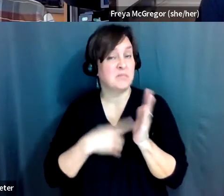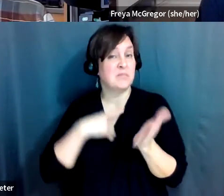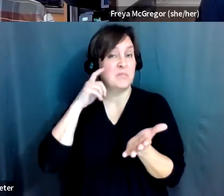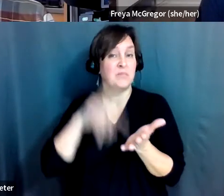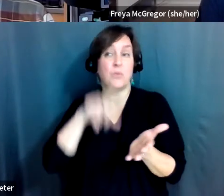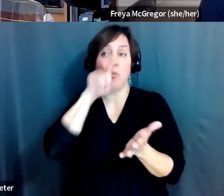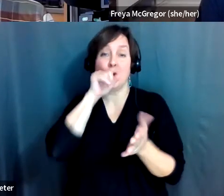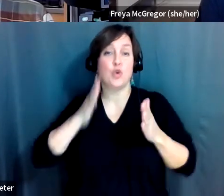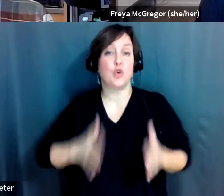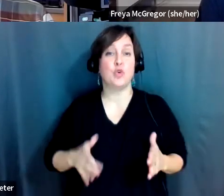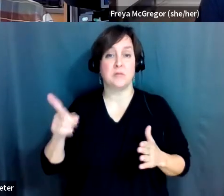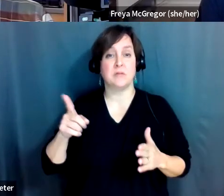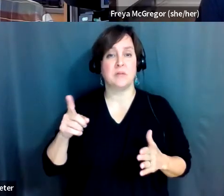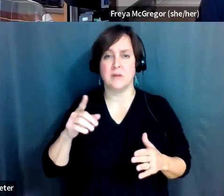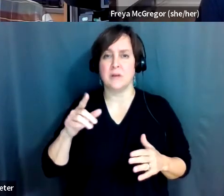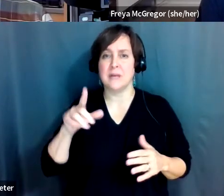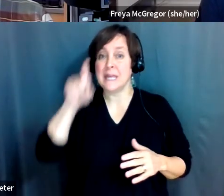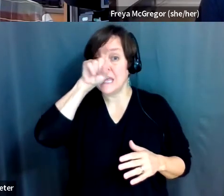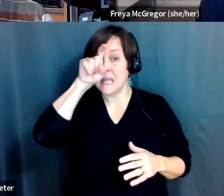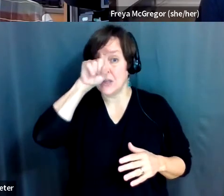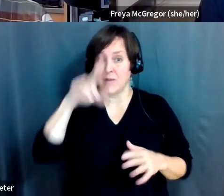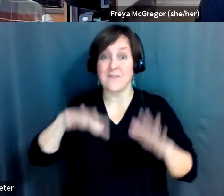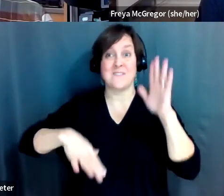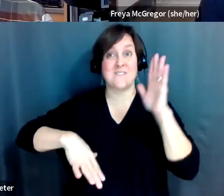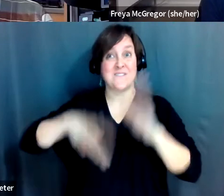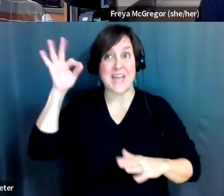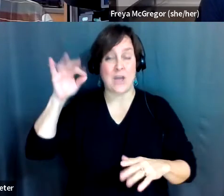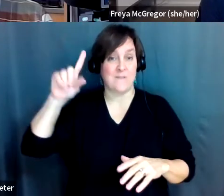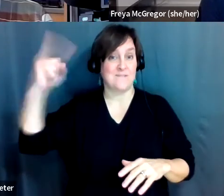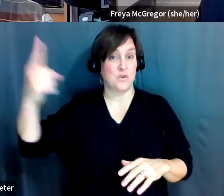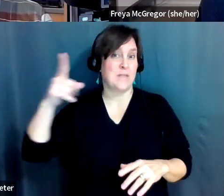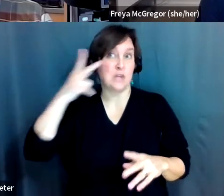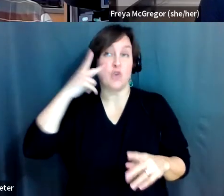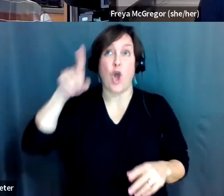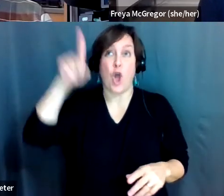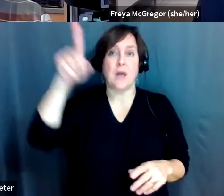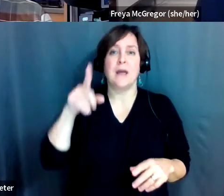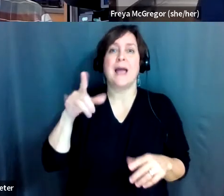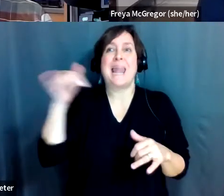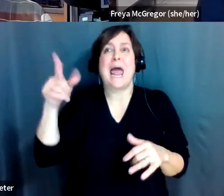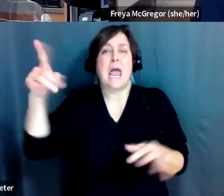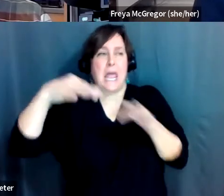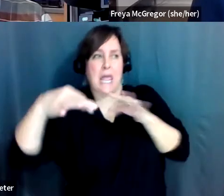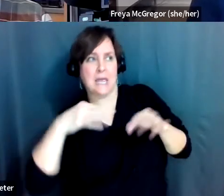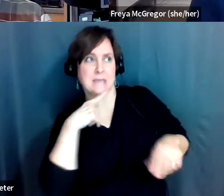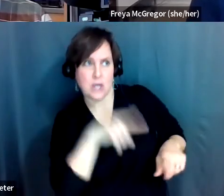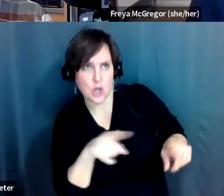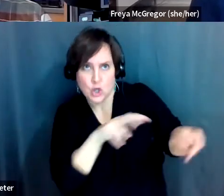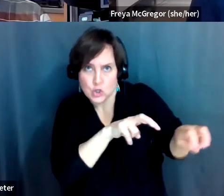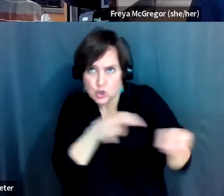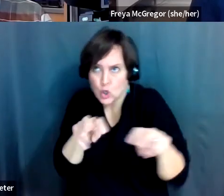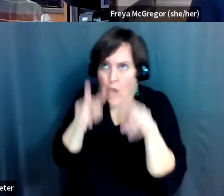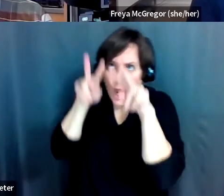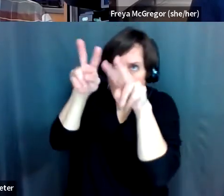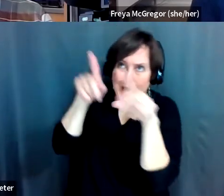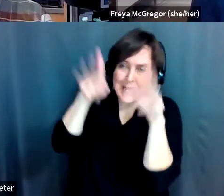in a bald eagle specifically, they found the bald eagle ahead of me. They were the scout and they said, oh, okay, come up here. Okay, and you can turn here and you can